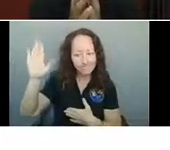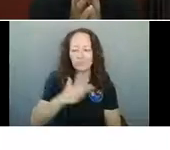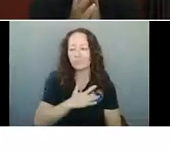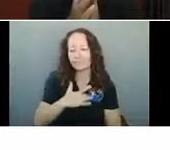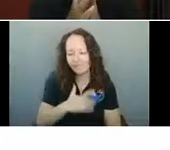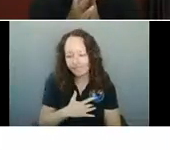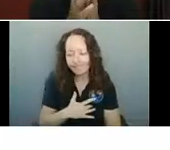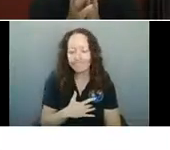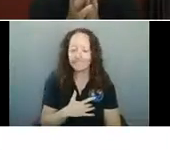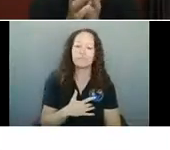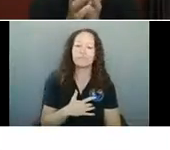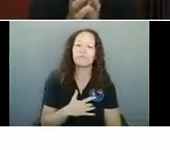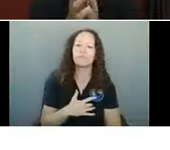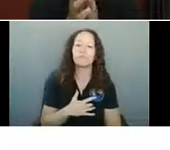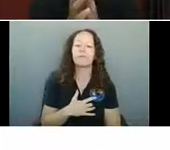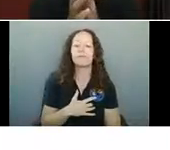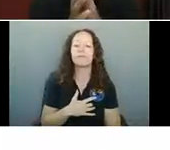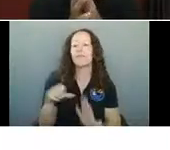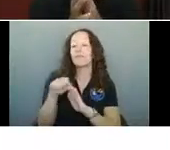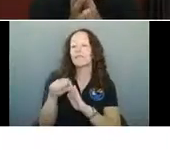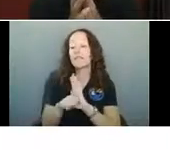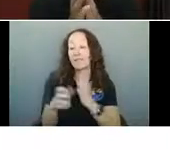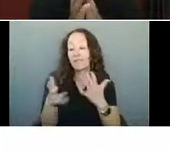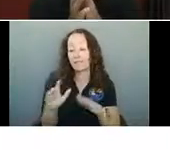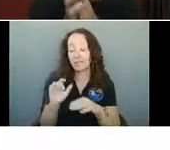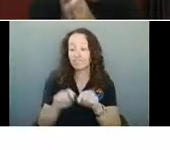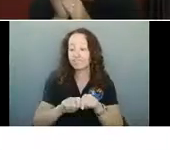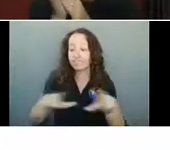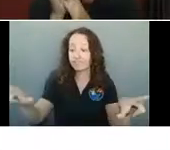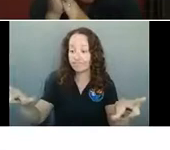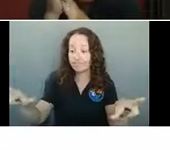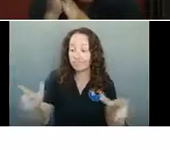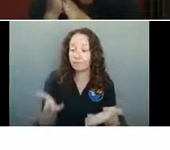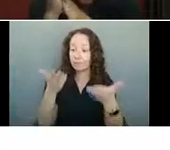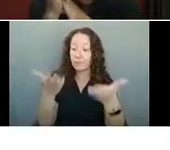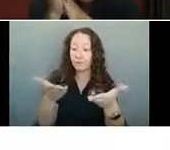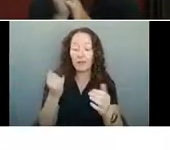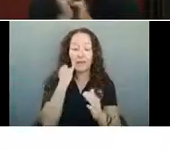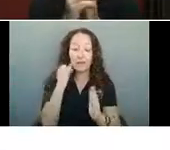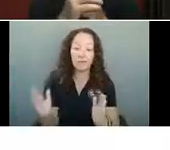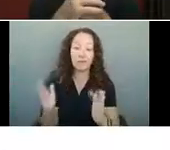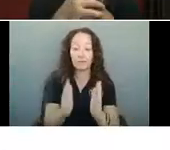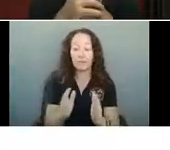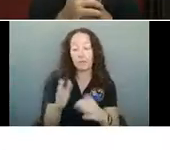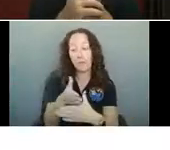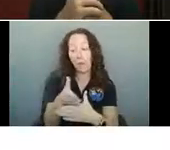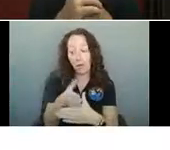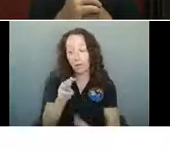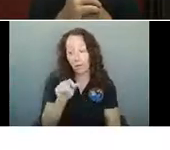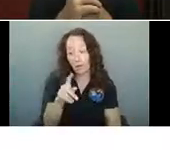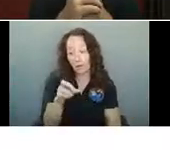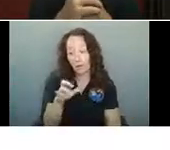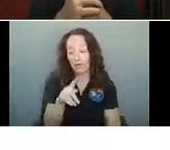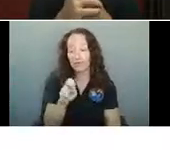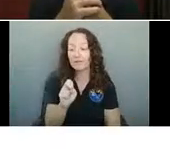that once we're in that moderate spread level, gyms can reopen, but there's a lot of rules there. And I'll go over those rules in a minute.